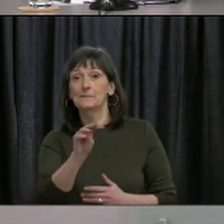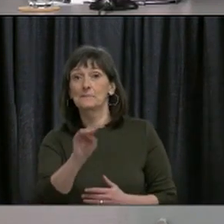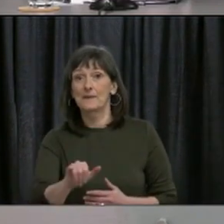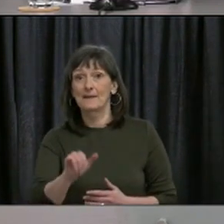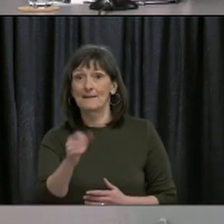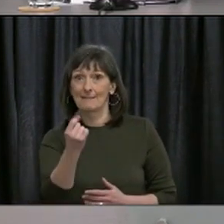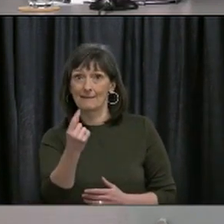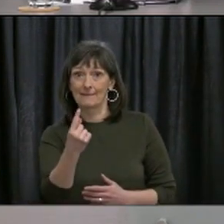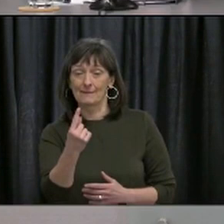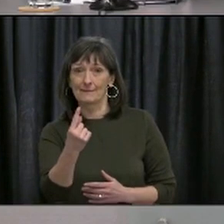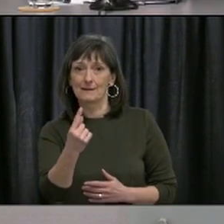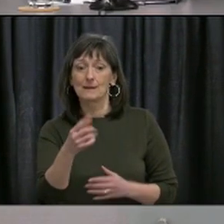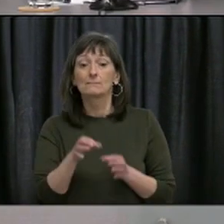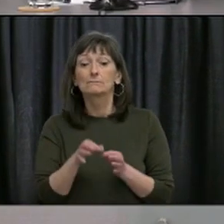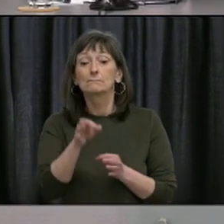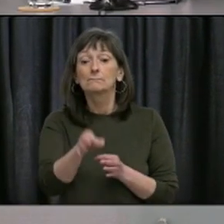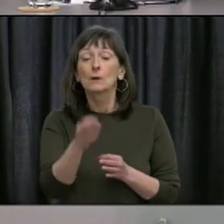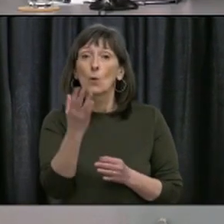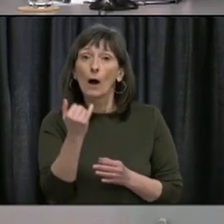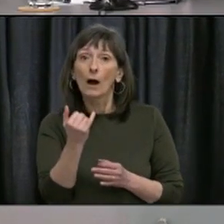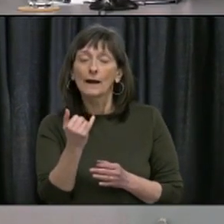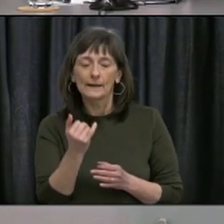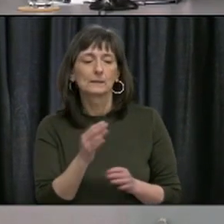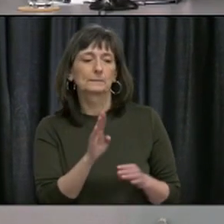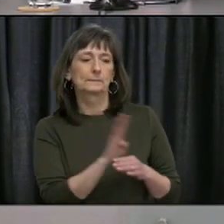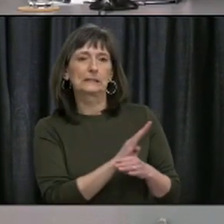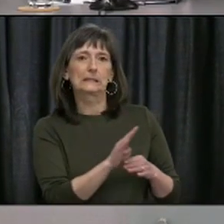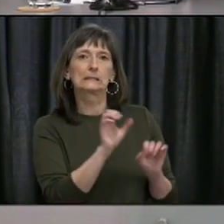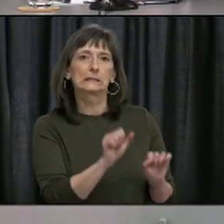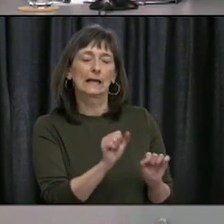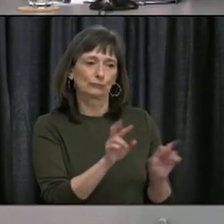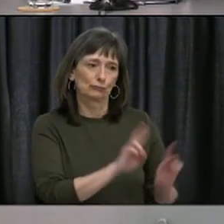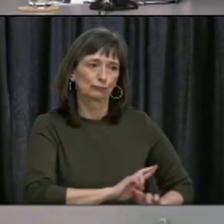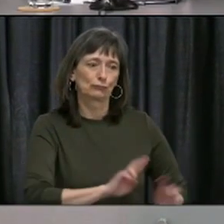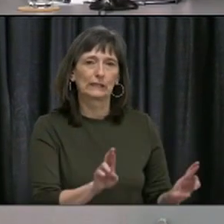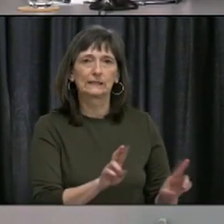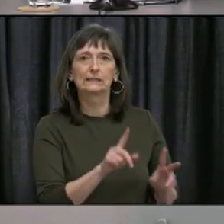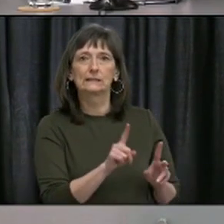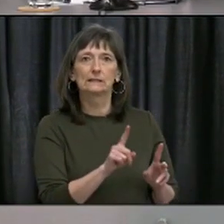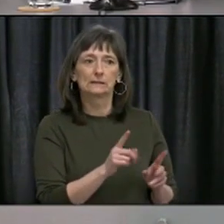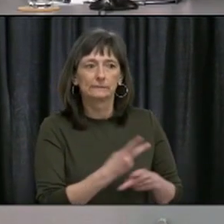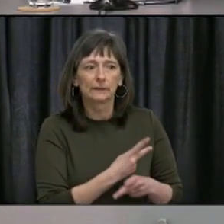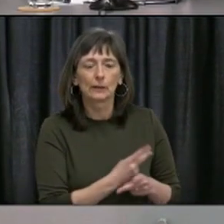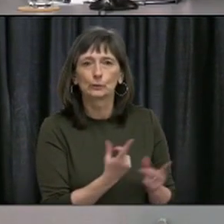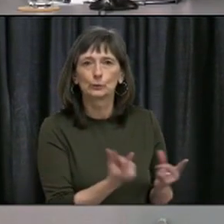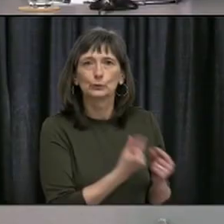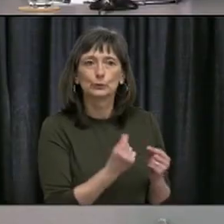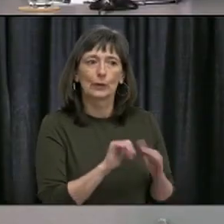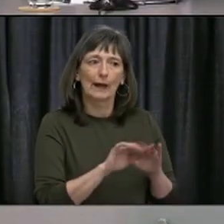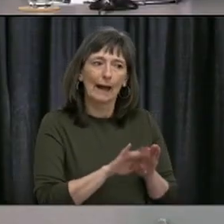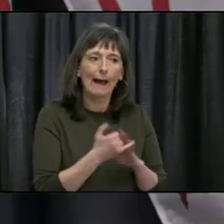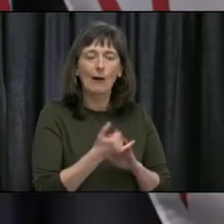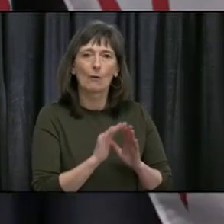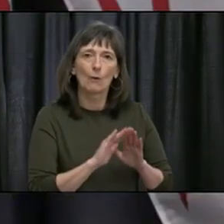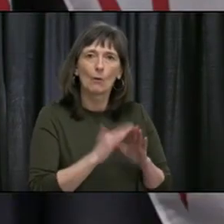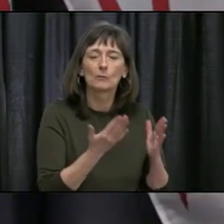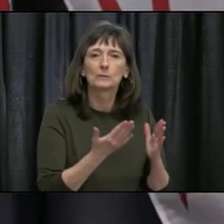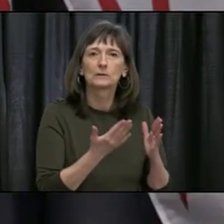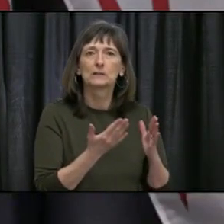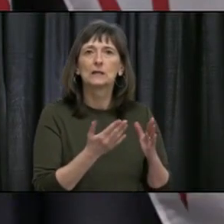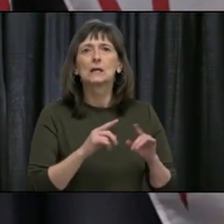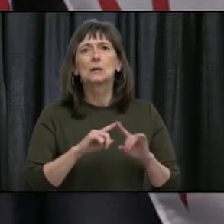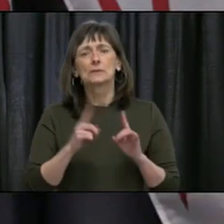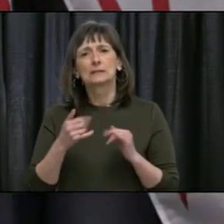a little bit of lack of clarity on who is considered a low-risk business, if you're still coming up with that full list,